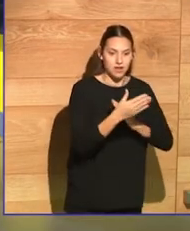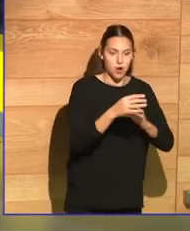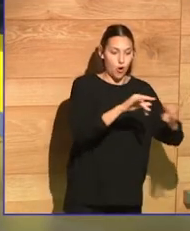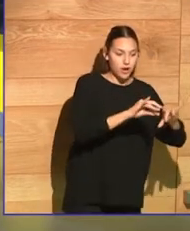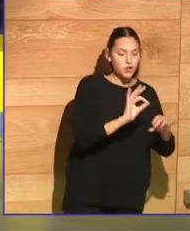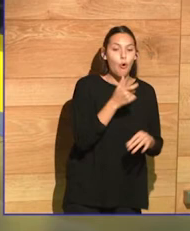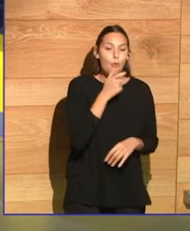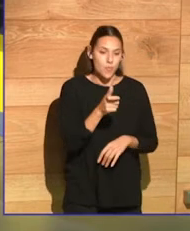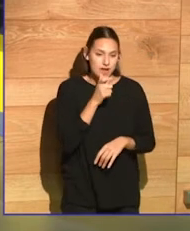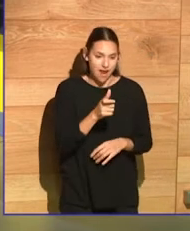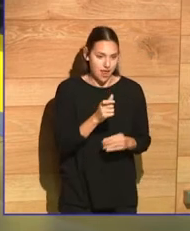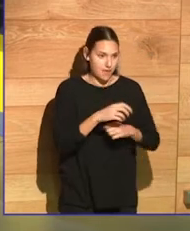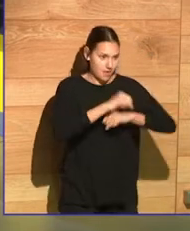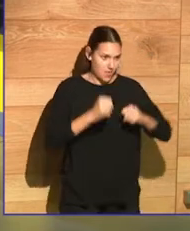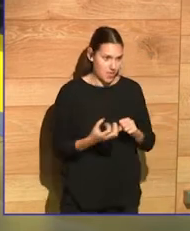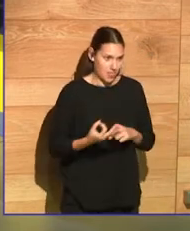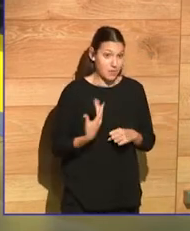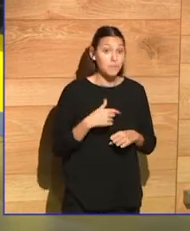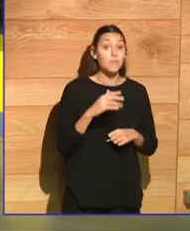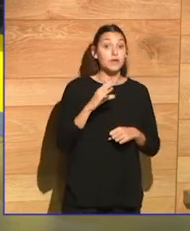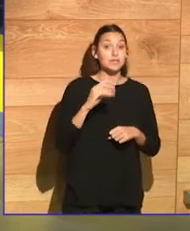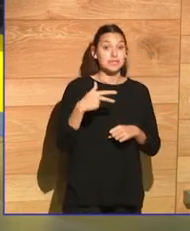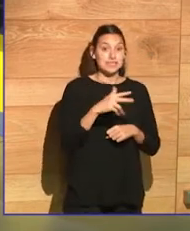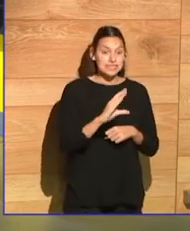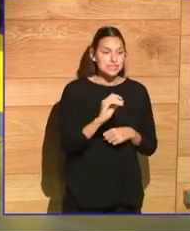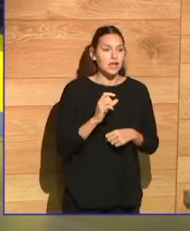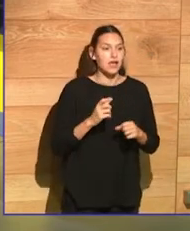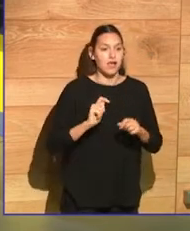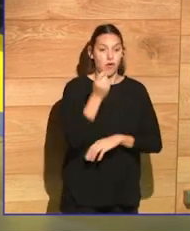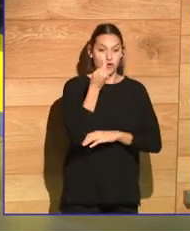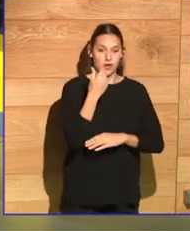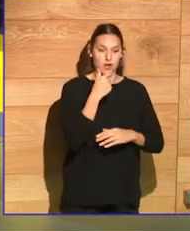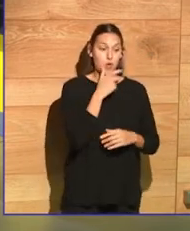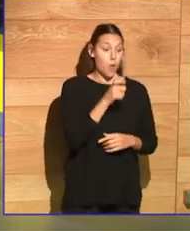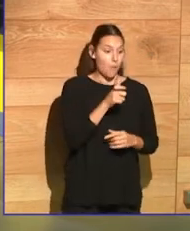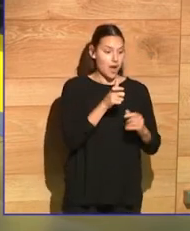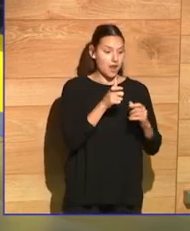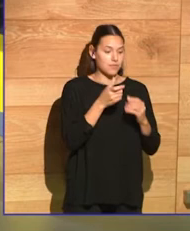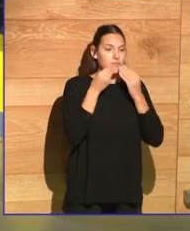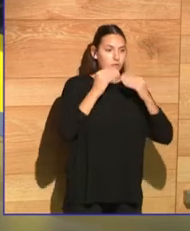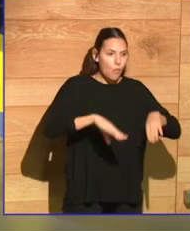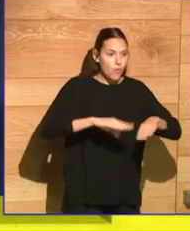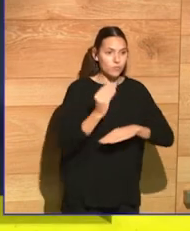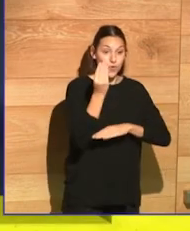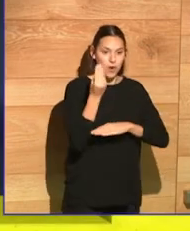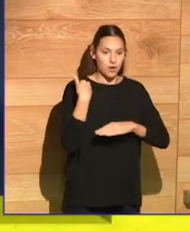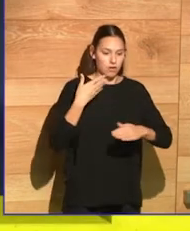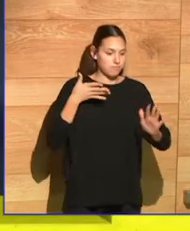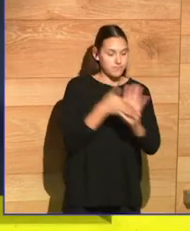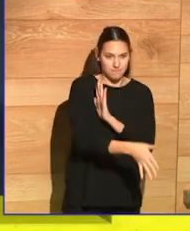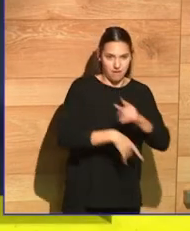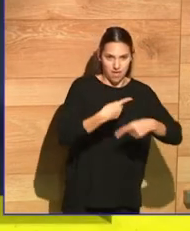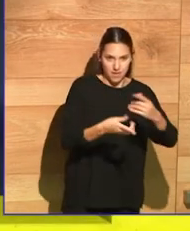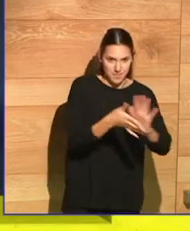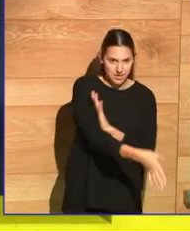words. Well, Chuck Palahniuk has managed to build with words a work that will last as if they had been